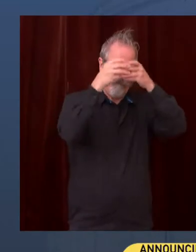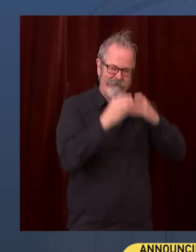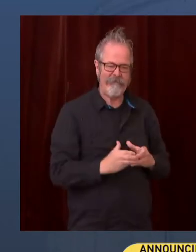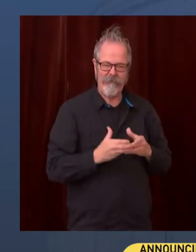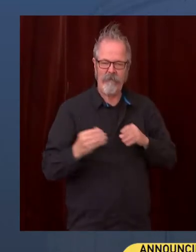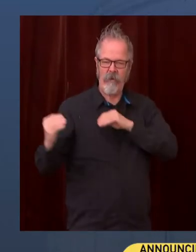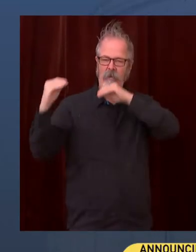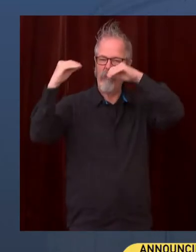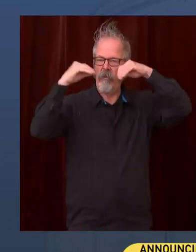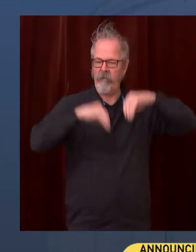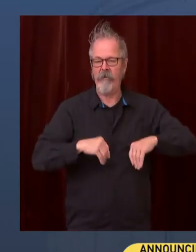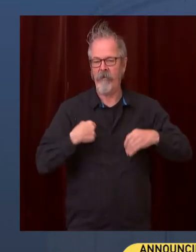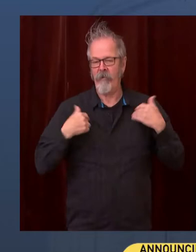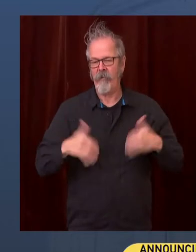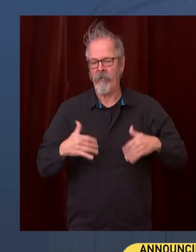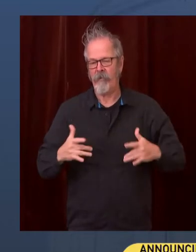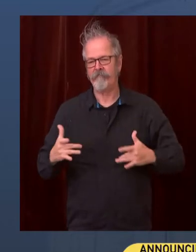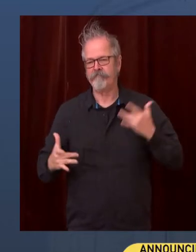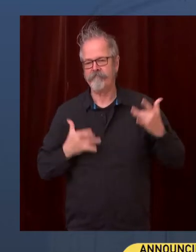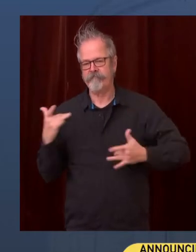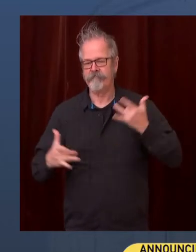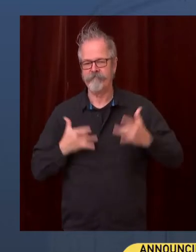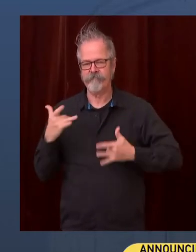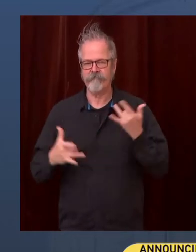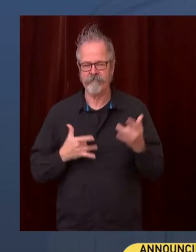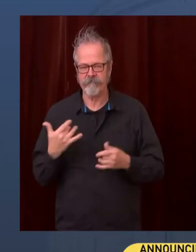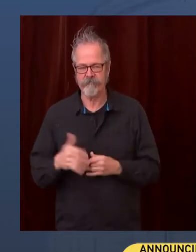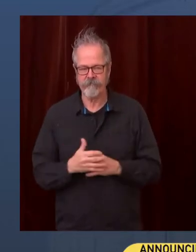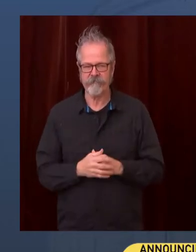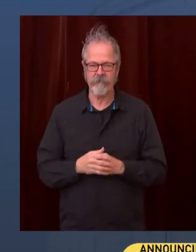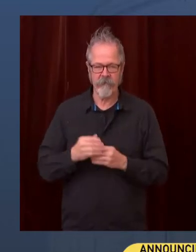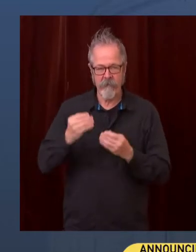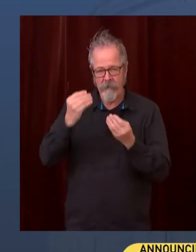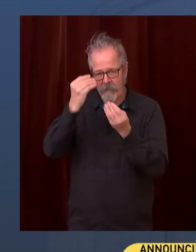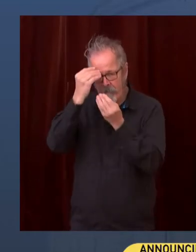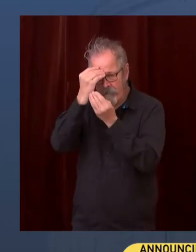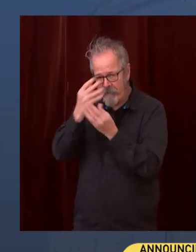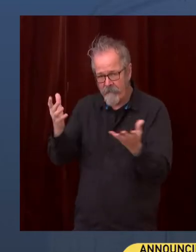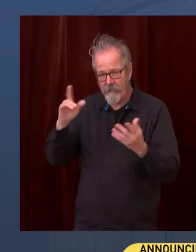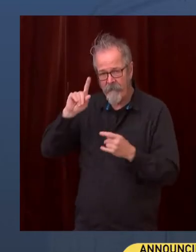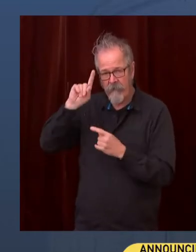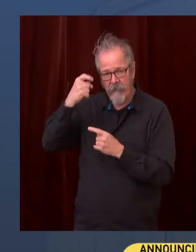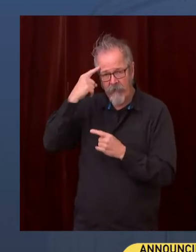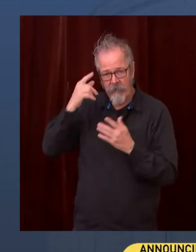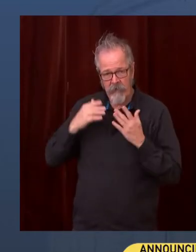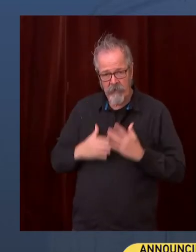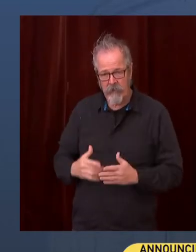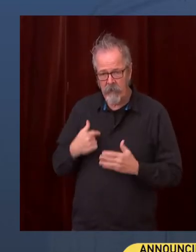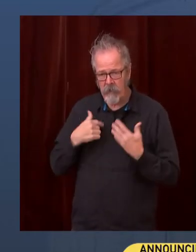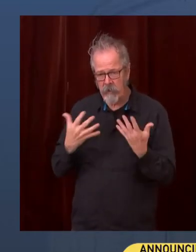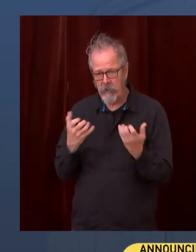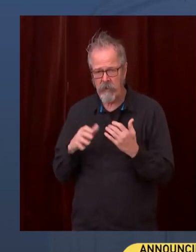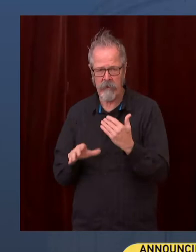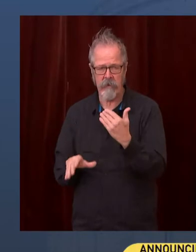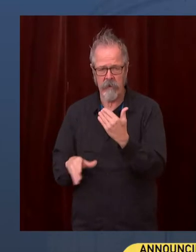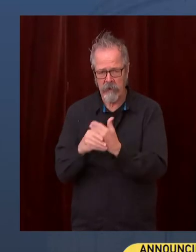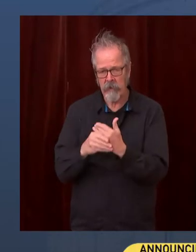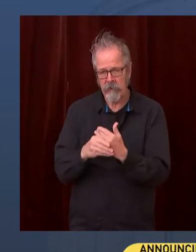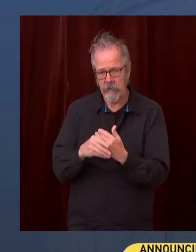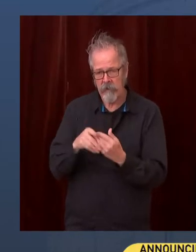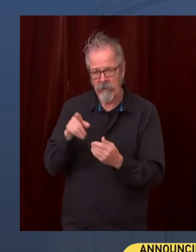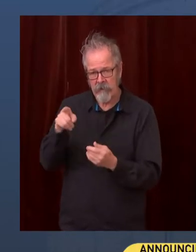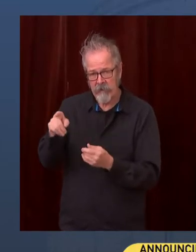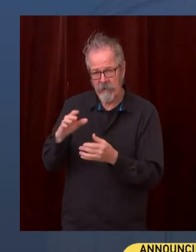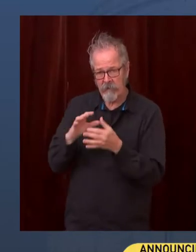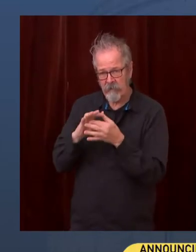I will say the other thing, Governor, is that, as you mentioned, I'm a strong proponent of public health